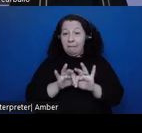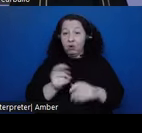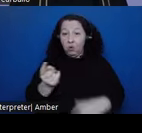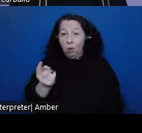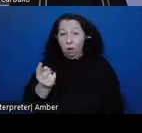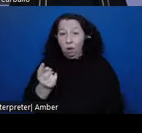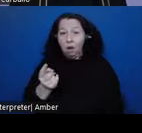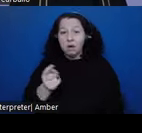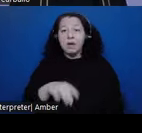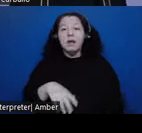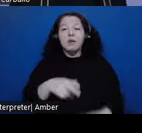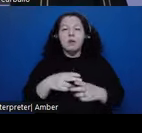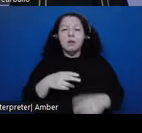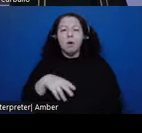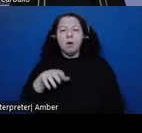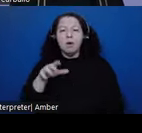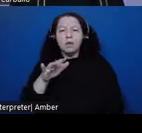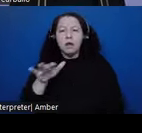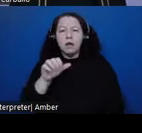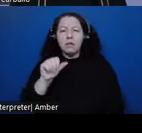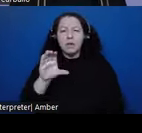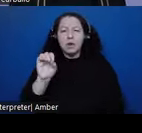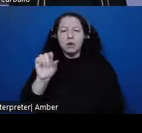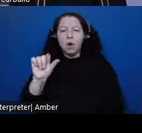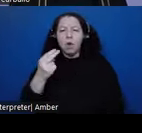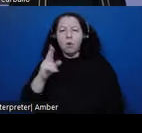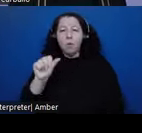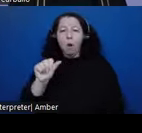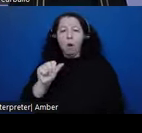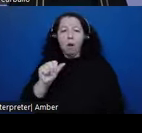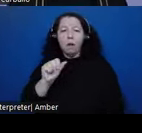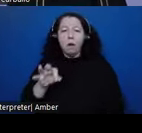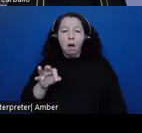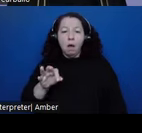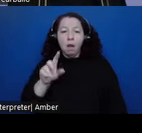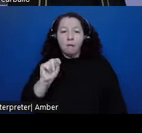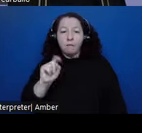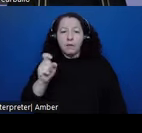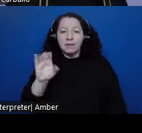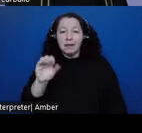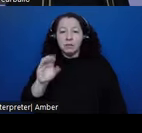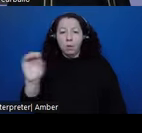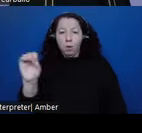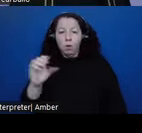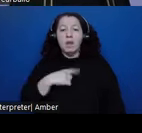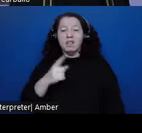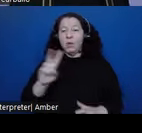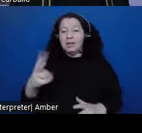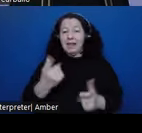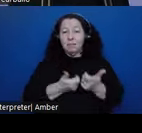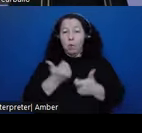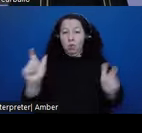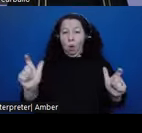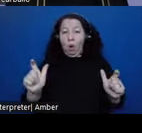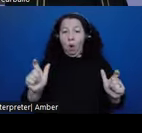Akolwa of Texcoco. Texcoco was the second largest city in the Triple Alliance Empire. And it then